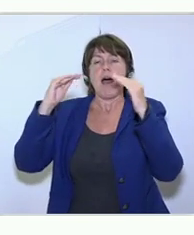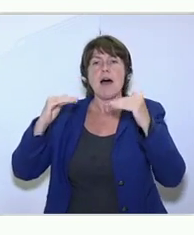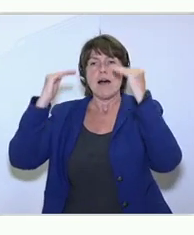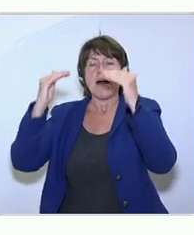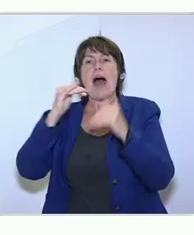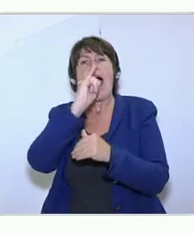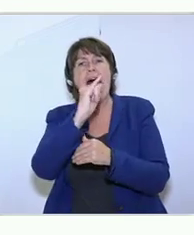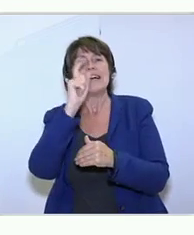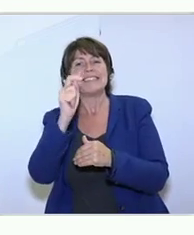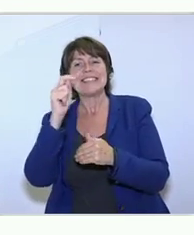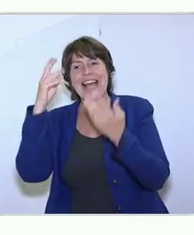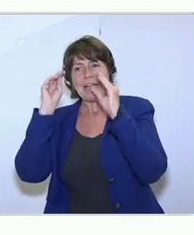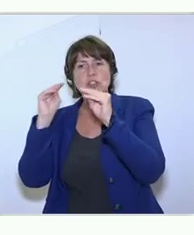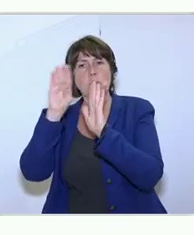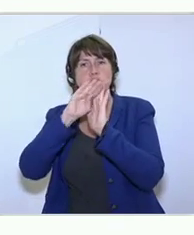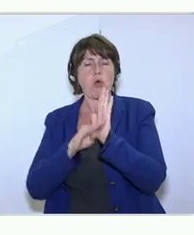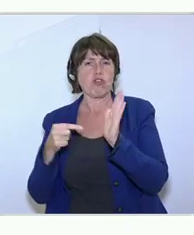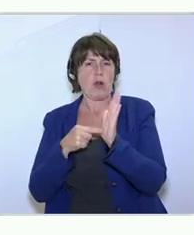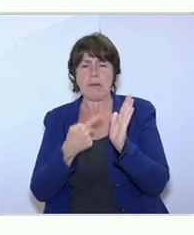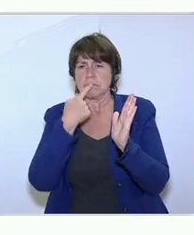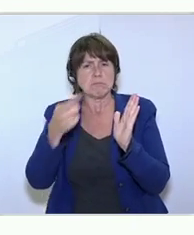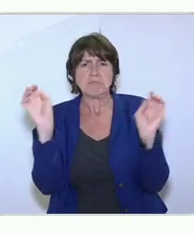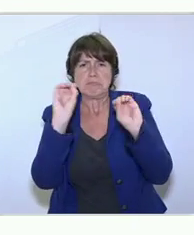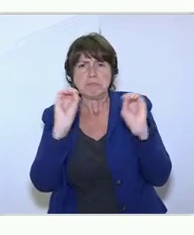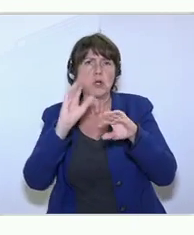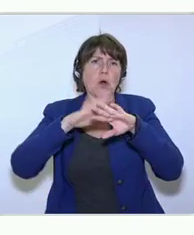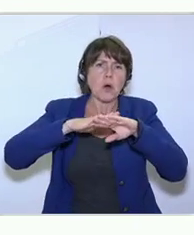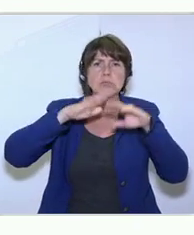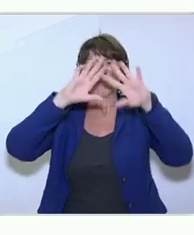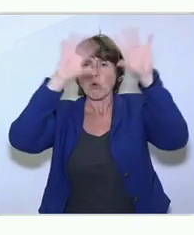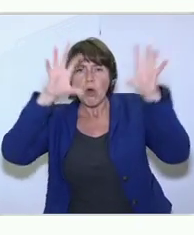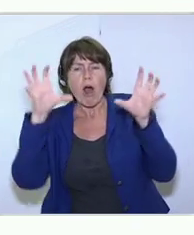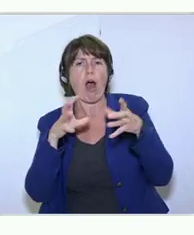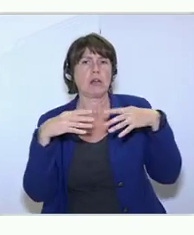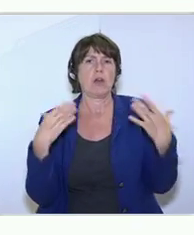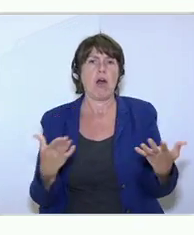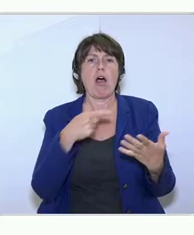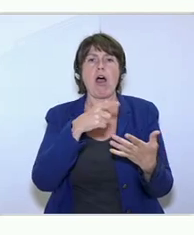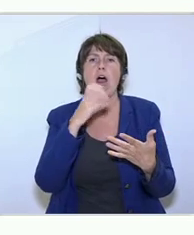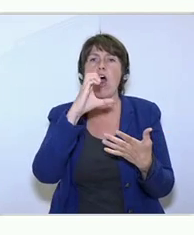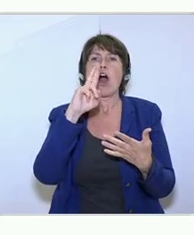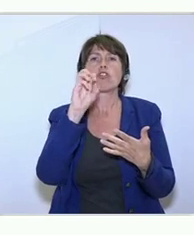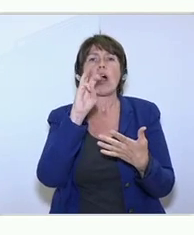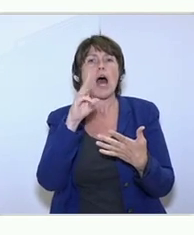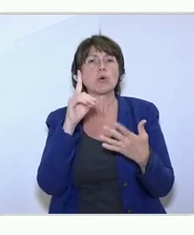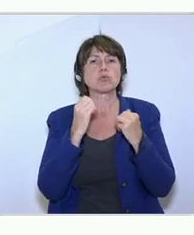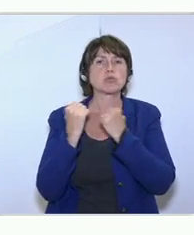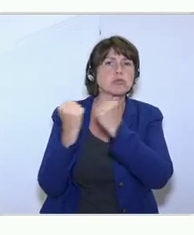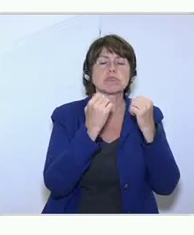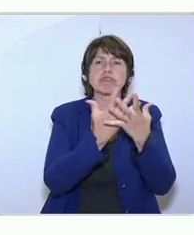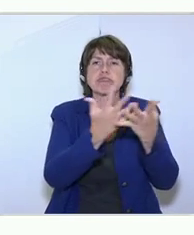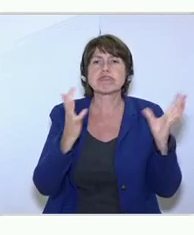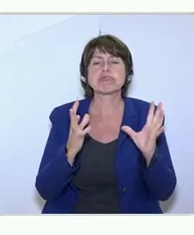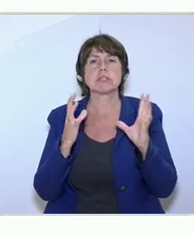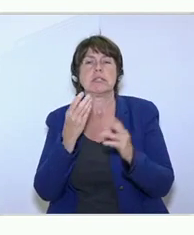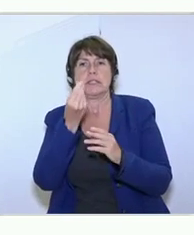programs. Because I and many of my friends have studied at the university the computer